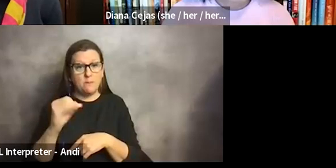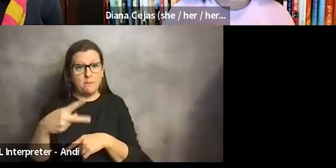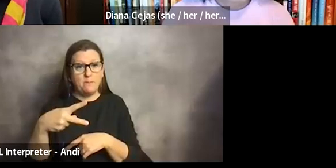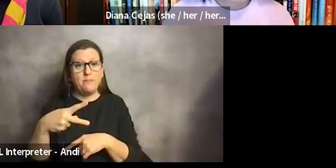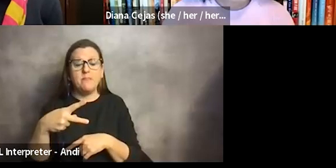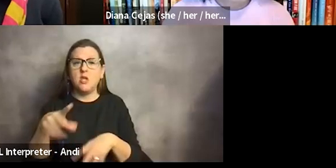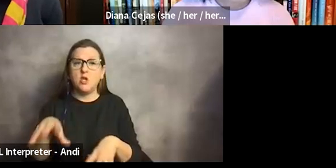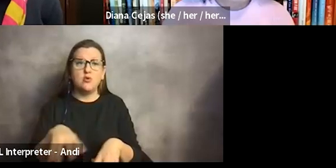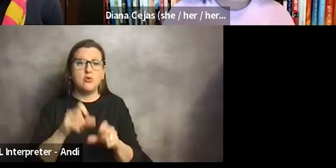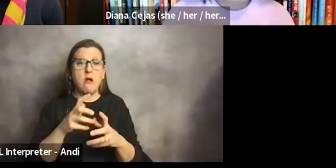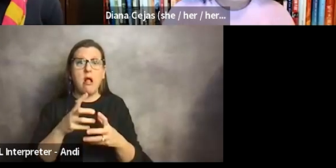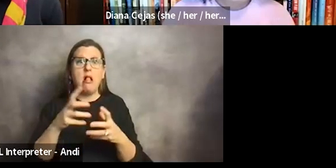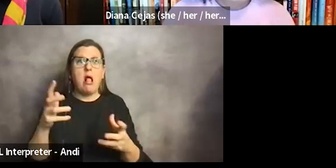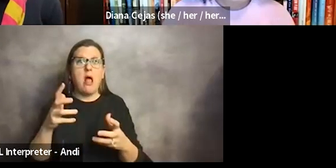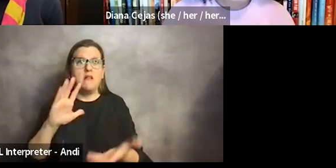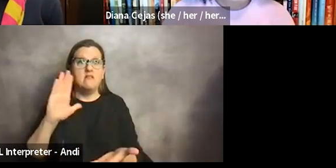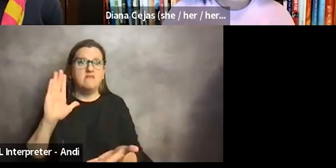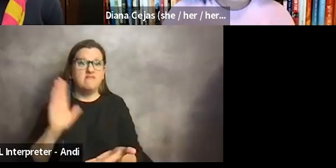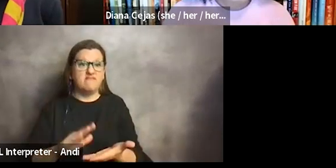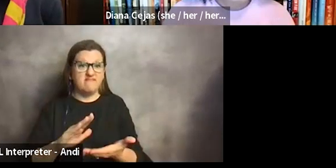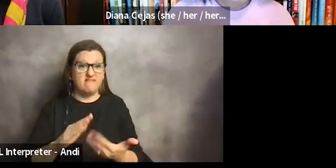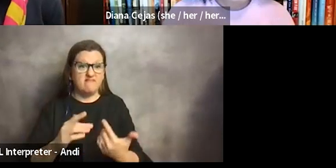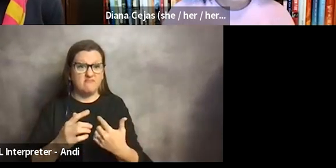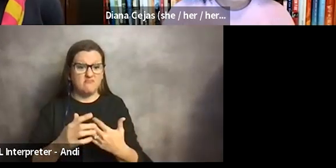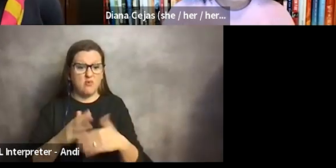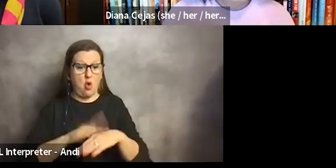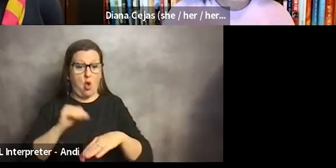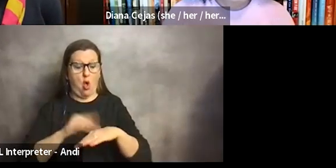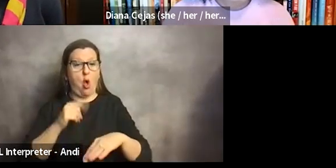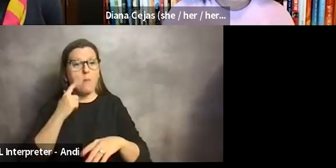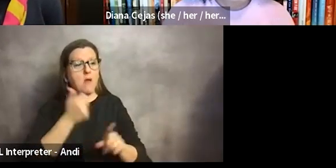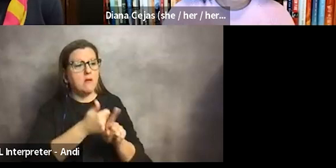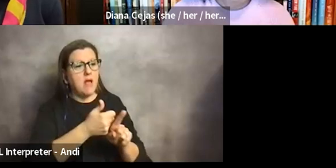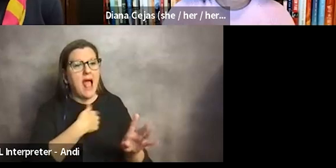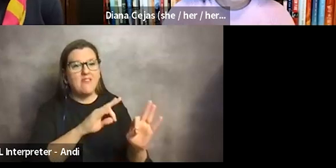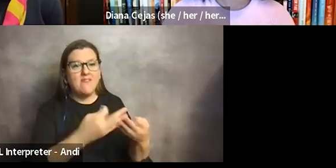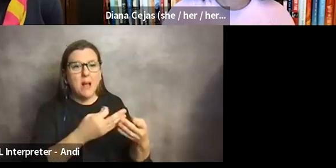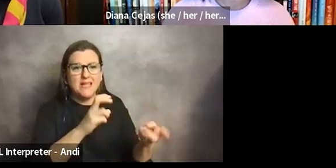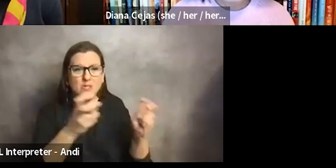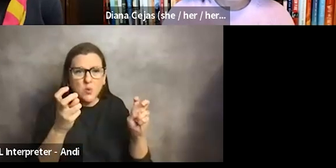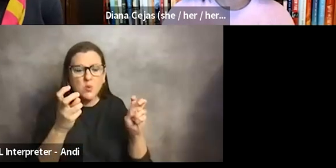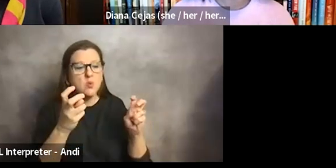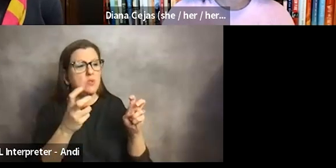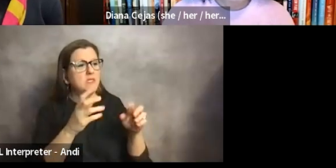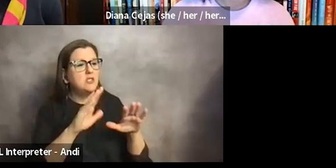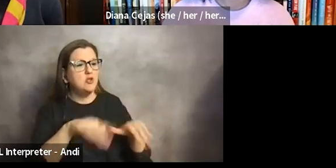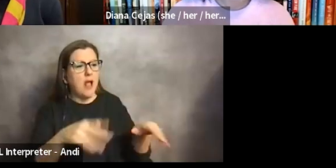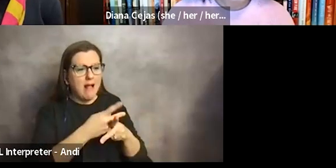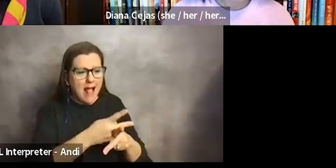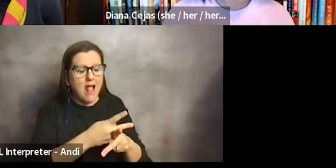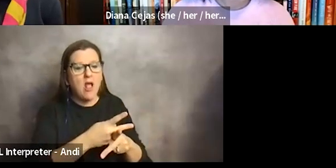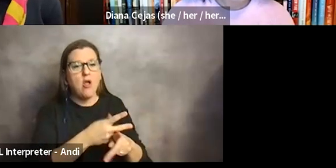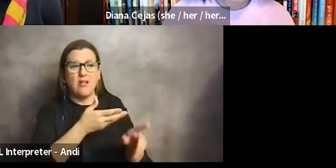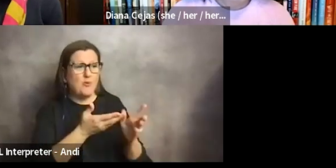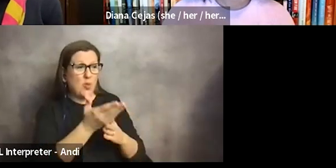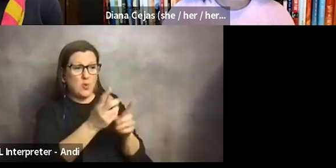amount of decreased call because of family issues because of child care and going through divorce. And I remember thinking,